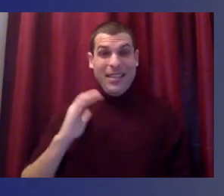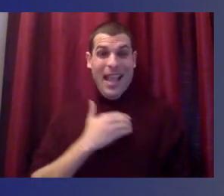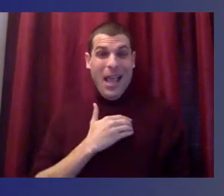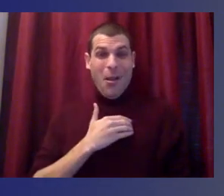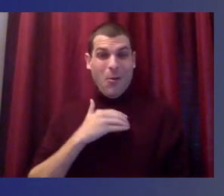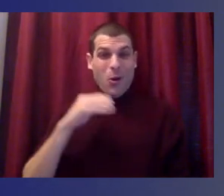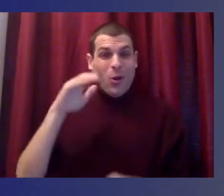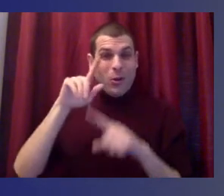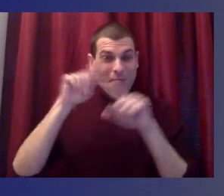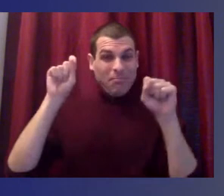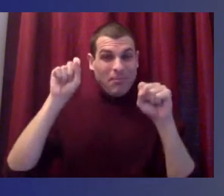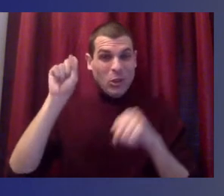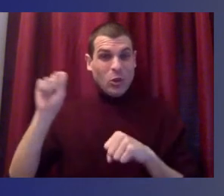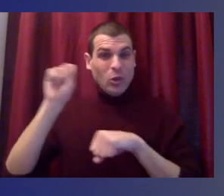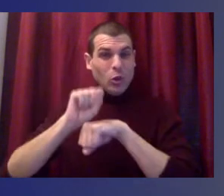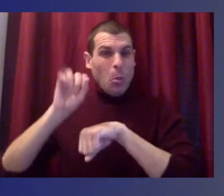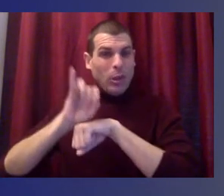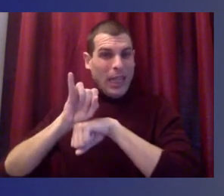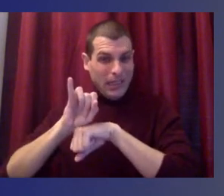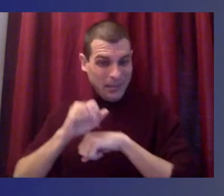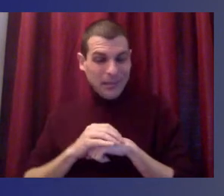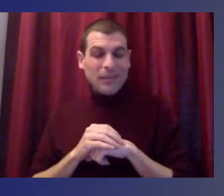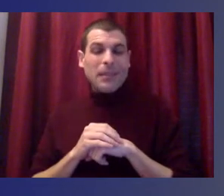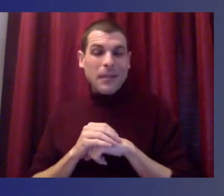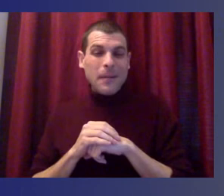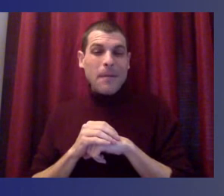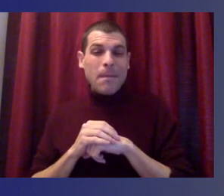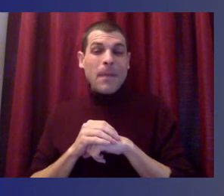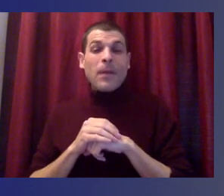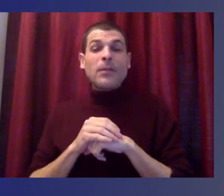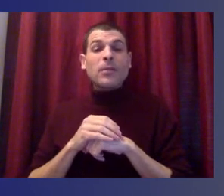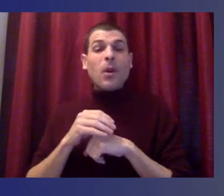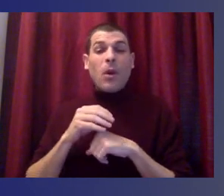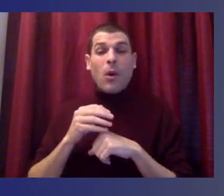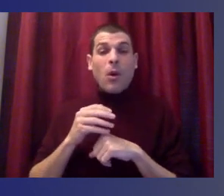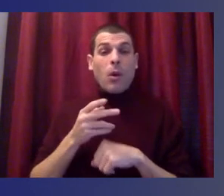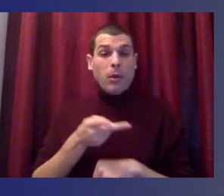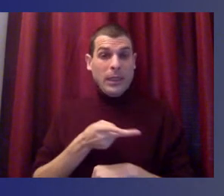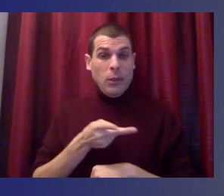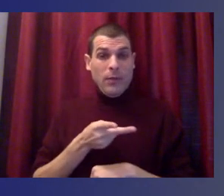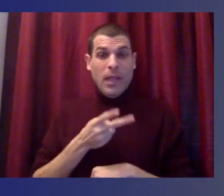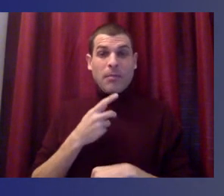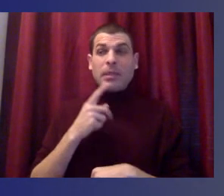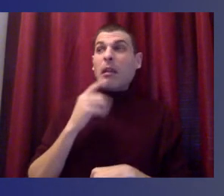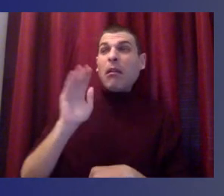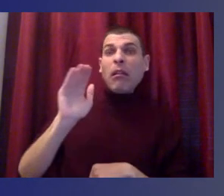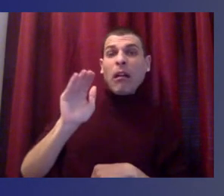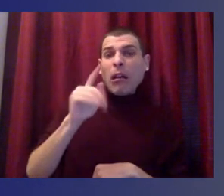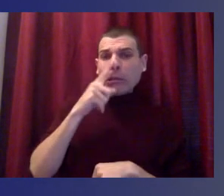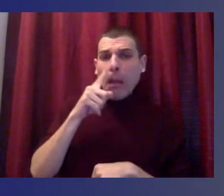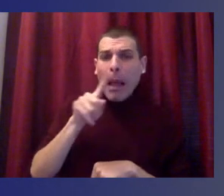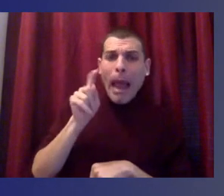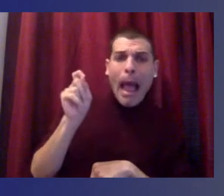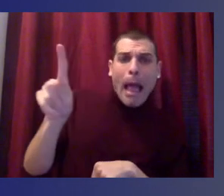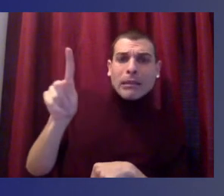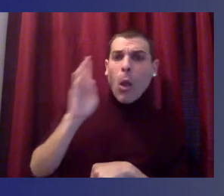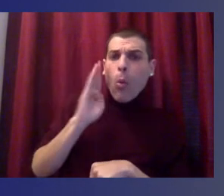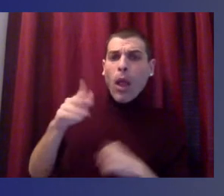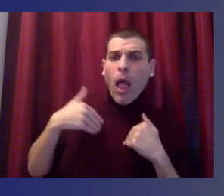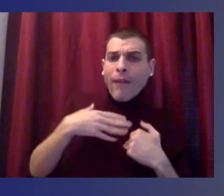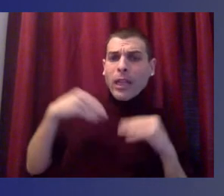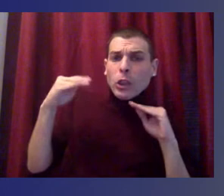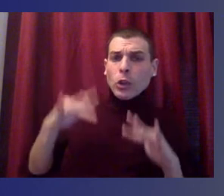They wanted to make sure to ask if there will ever be snow days again. So you can let me know that later, Dr. Superintendent